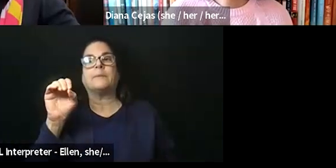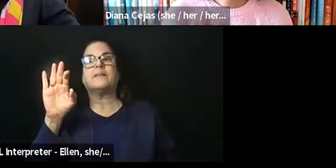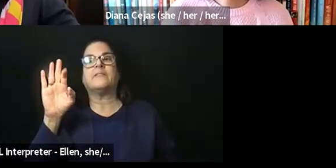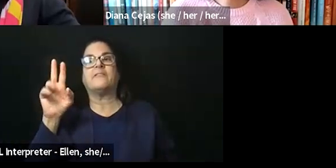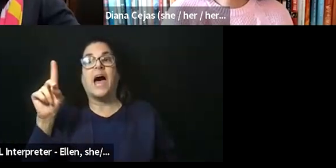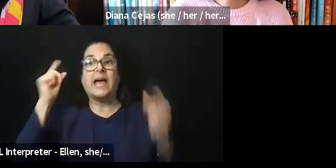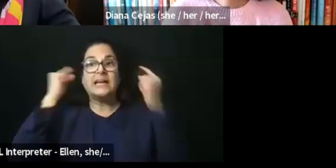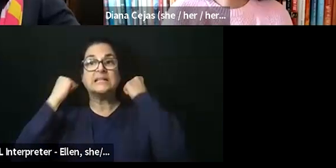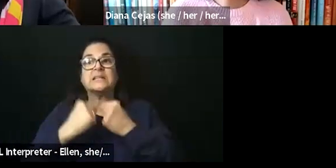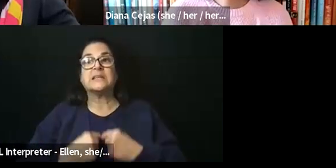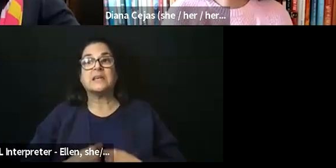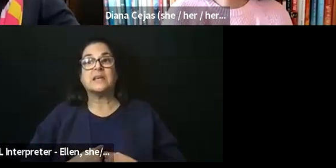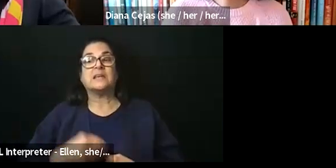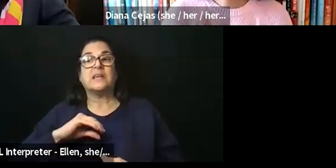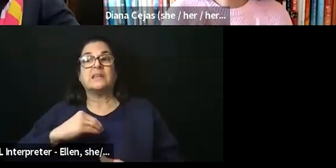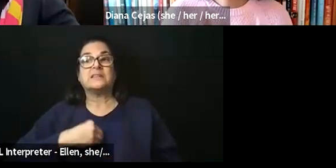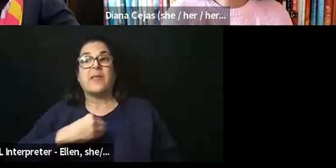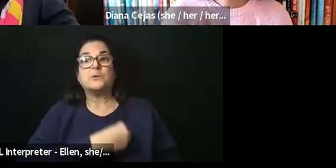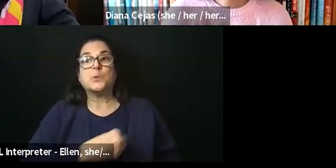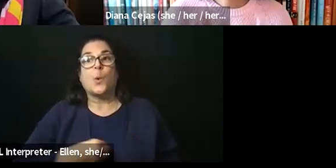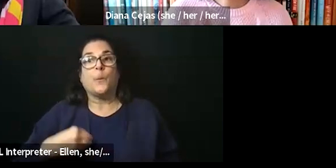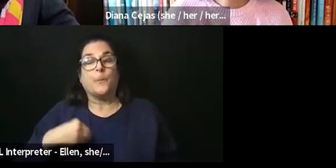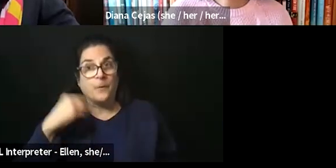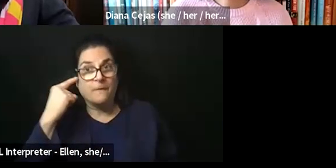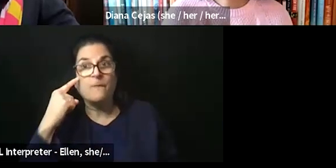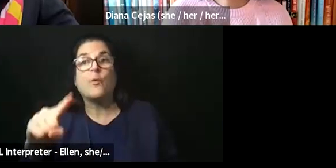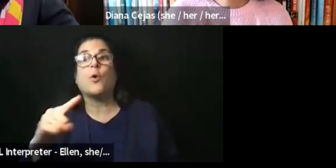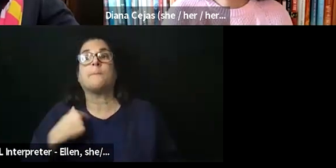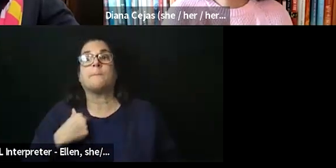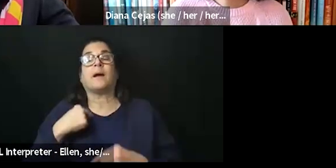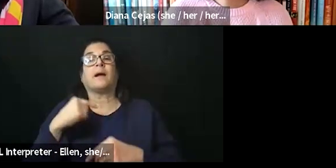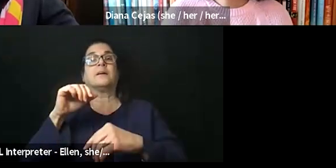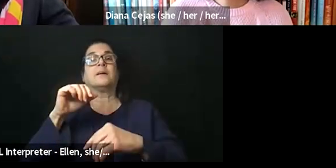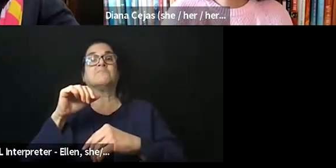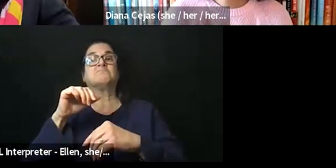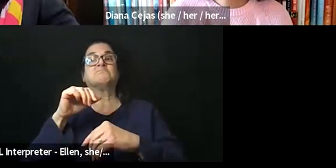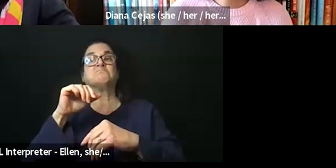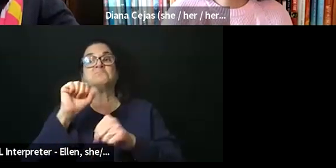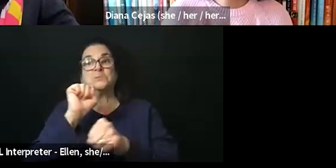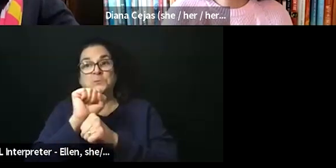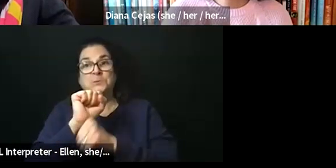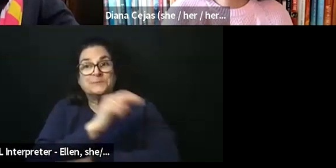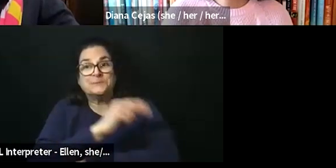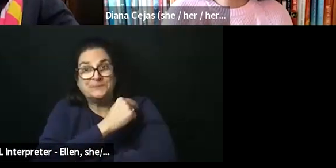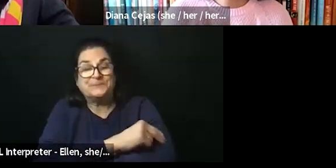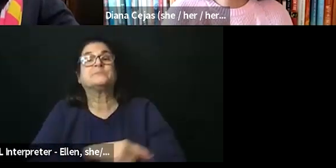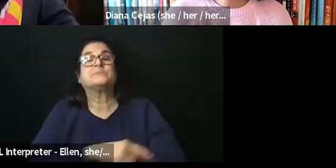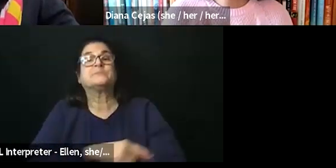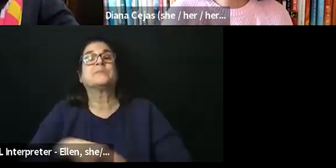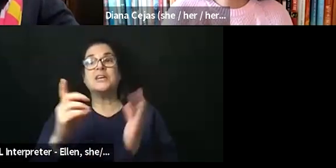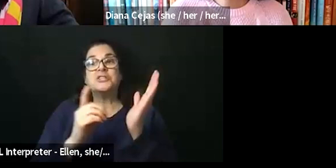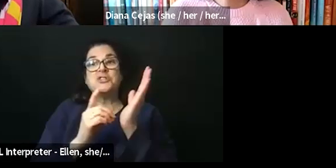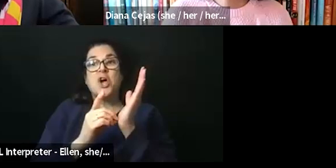practice. And I'll leave it at that. How about I'll call on my friend Dr. Paige to go next.